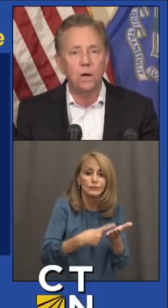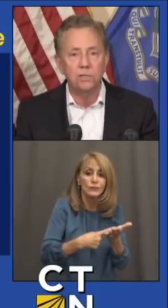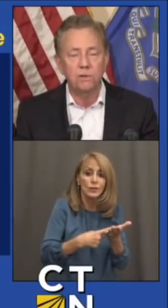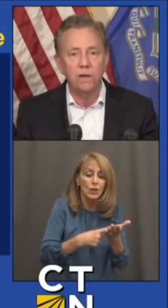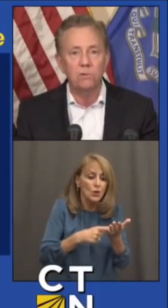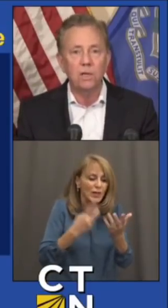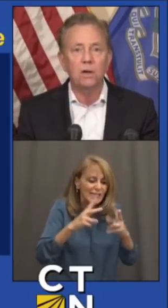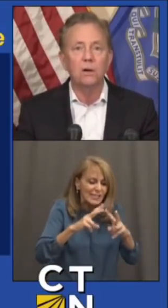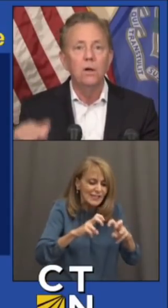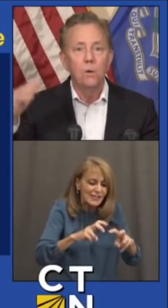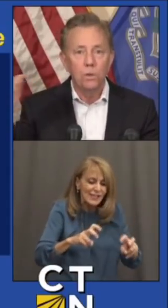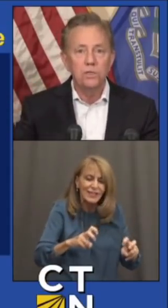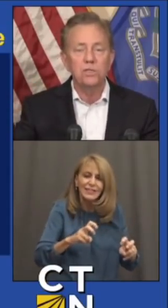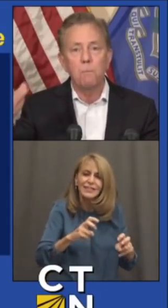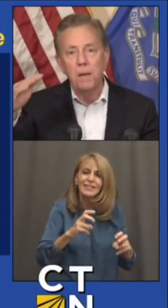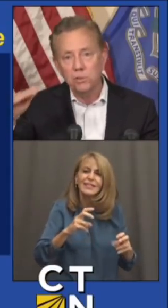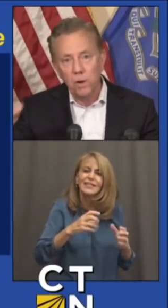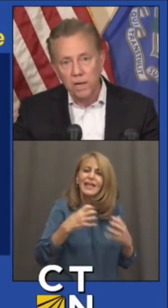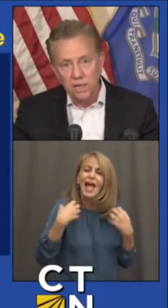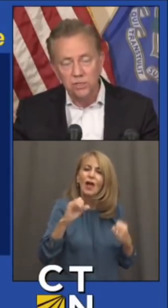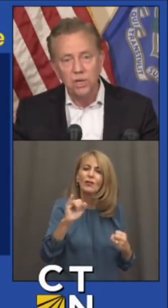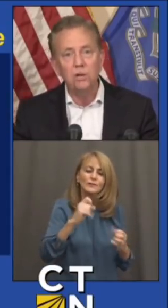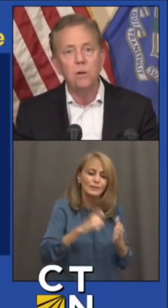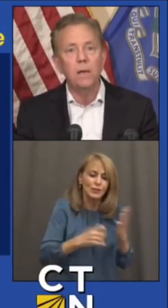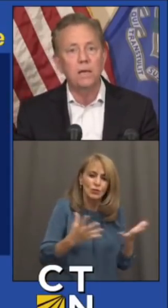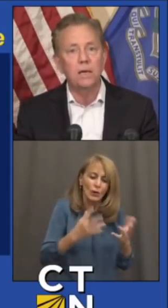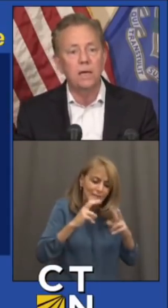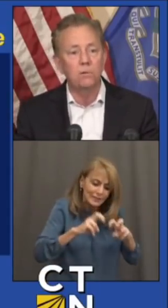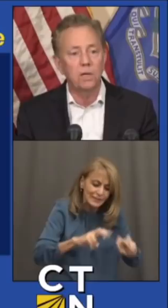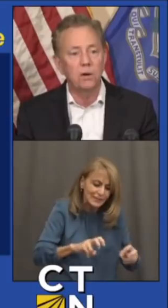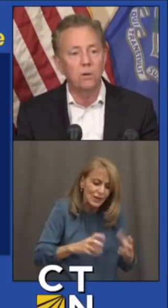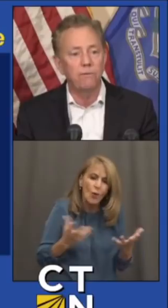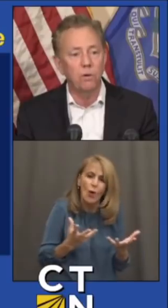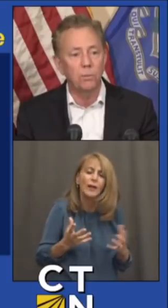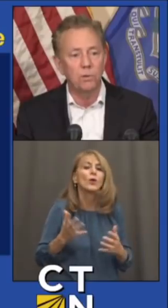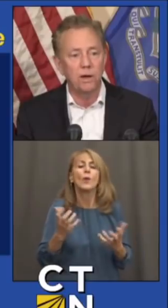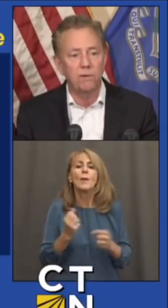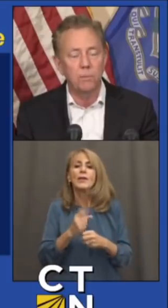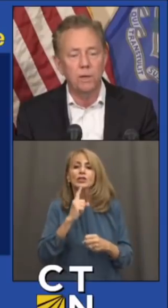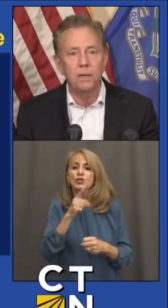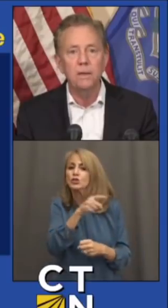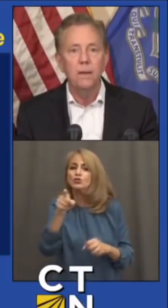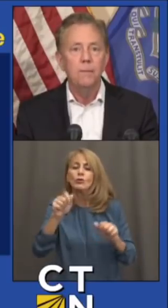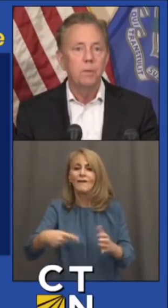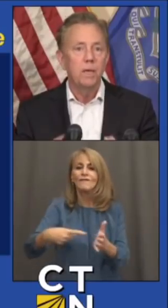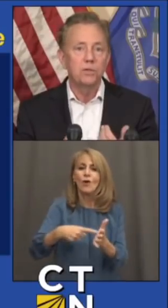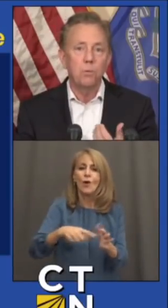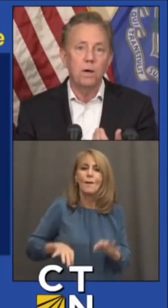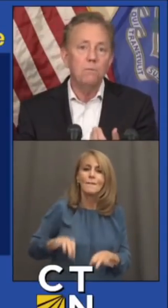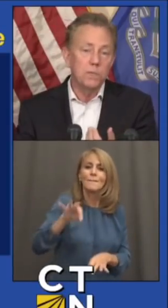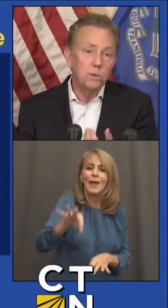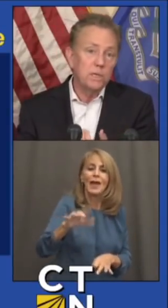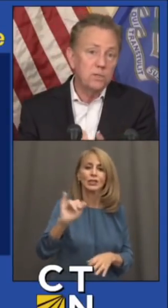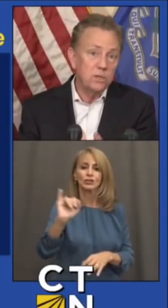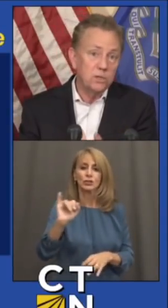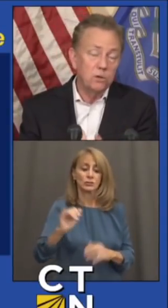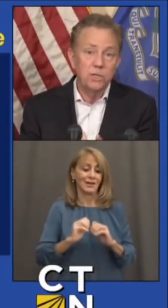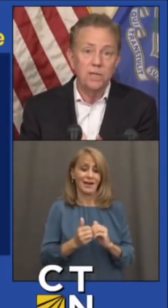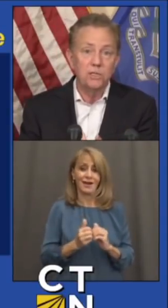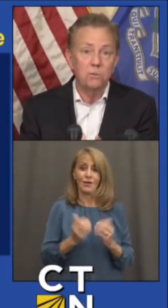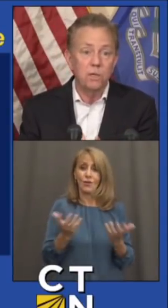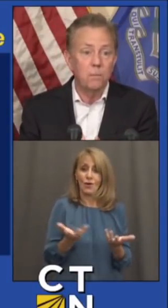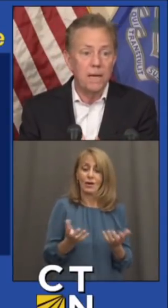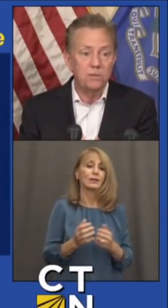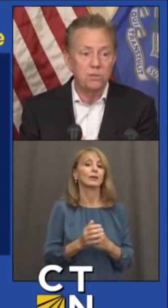costs of health care, which is the best way to continue to make health care affordable to everybody, is one, we're doing this in